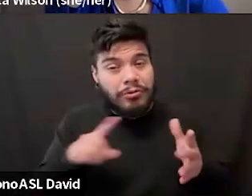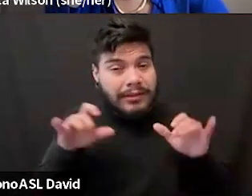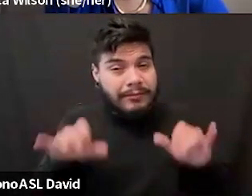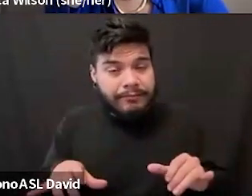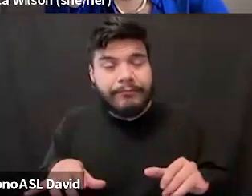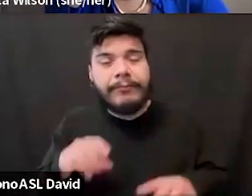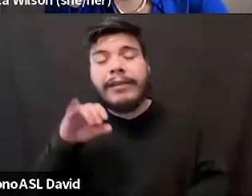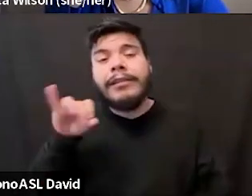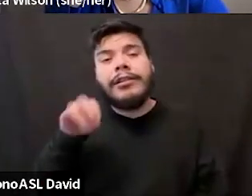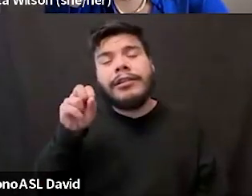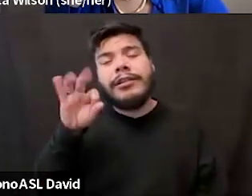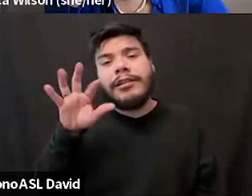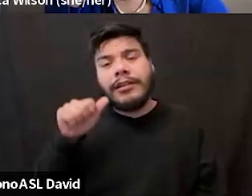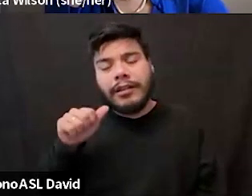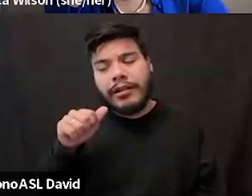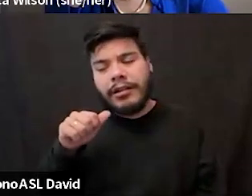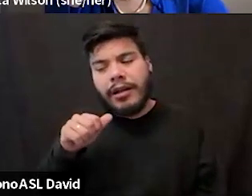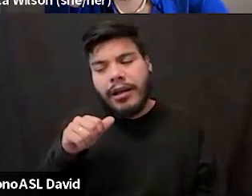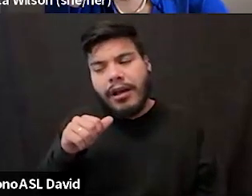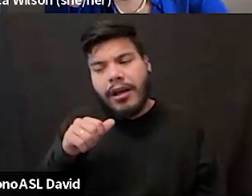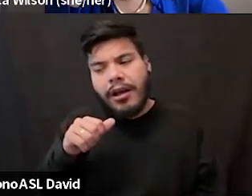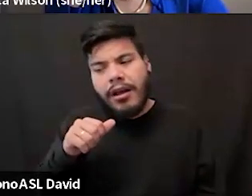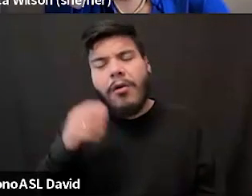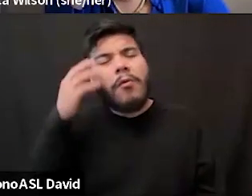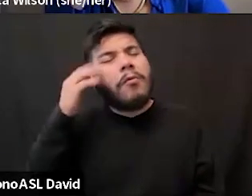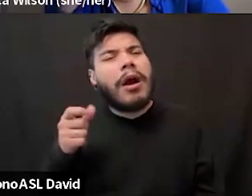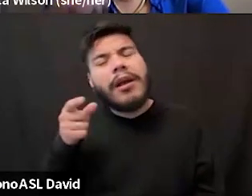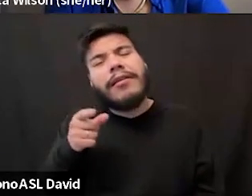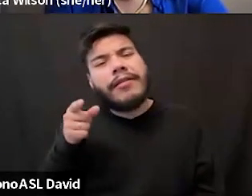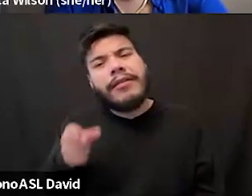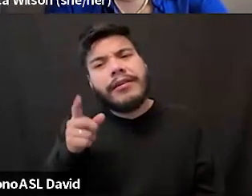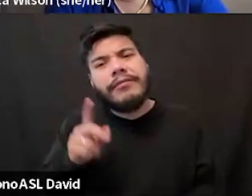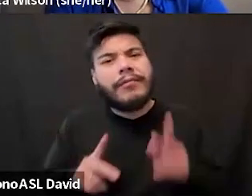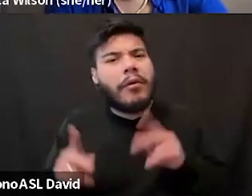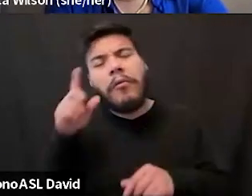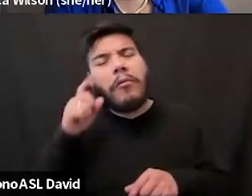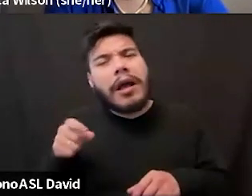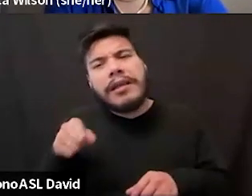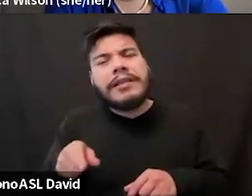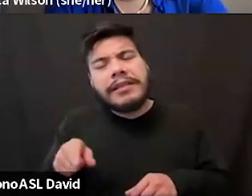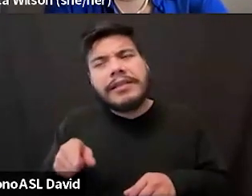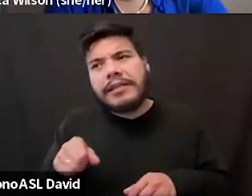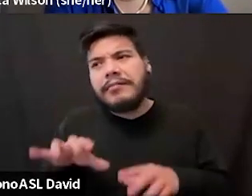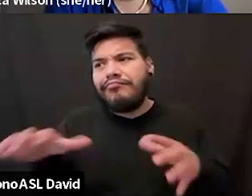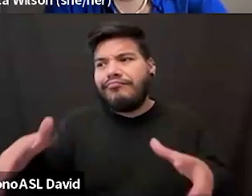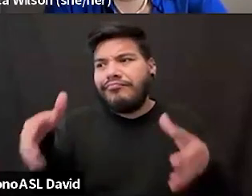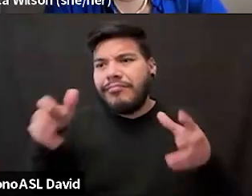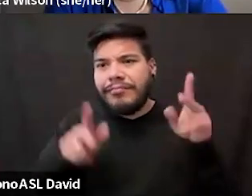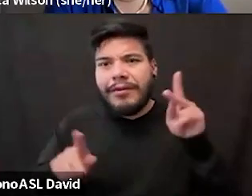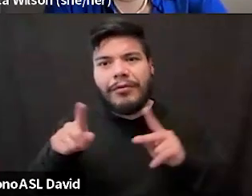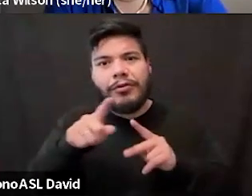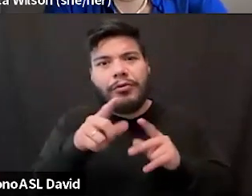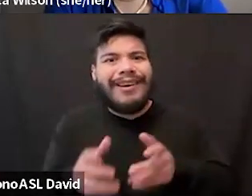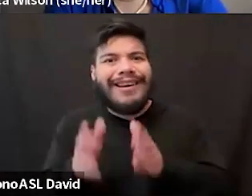Jessica, how did you end up, why these folks? Why is this the collection of folks that, um, that you asked to be in